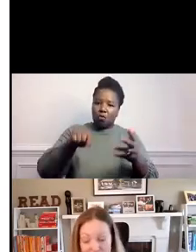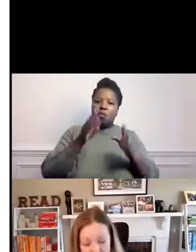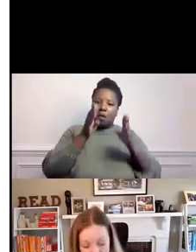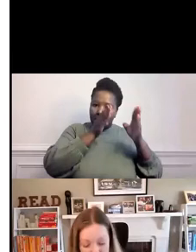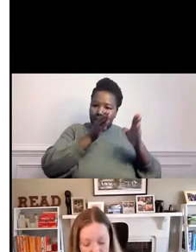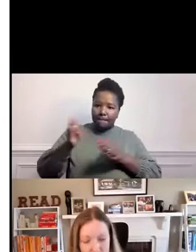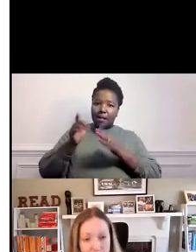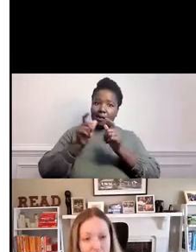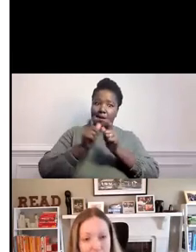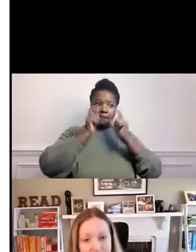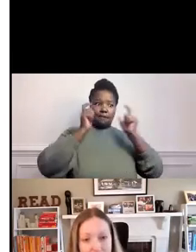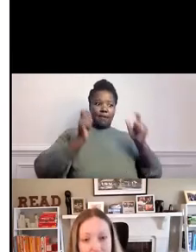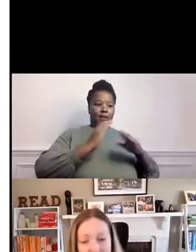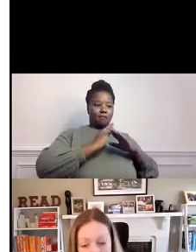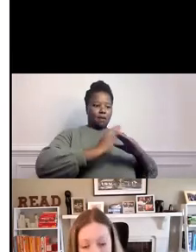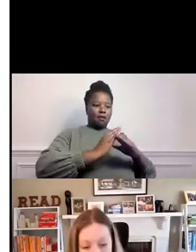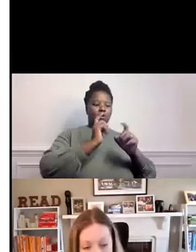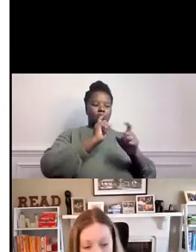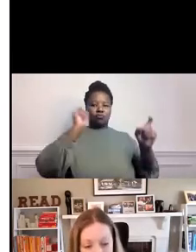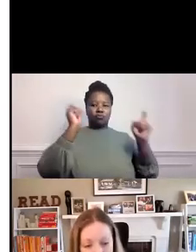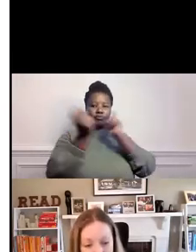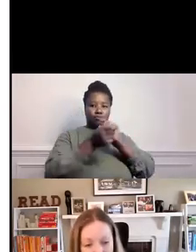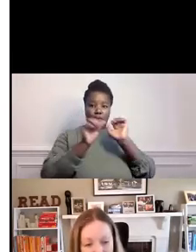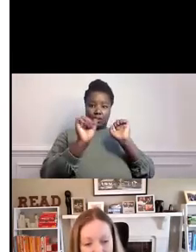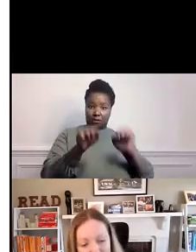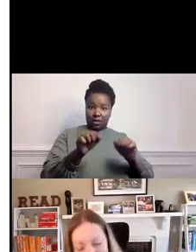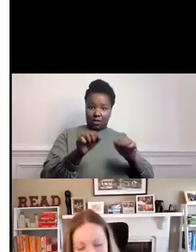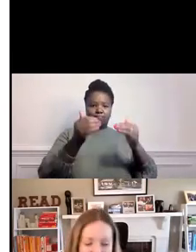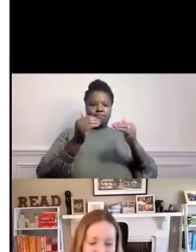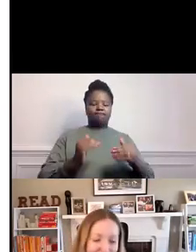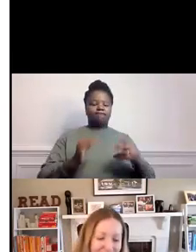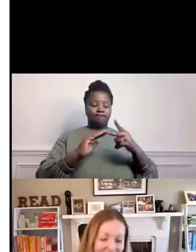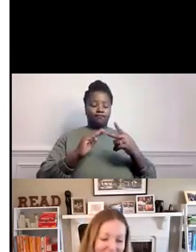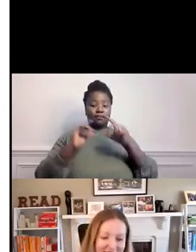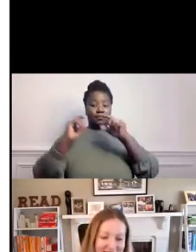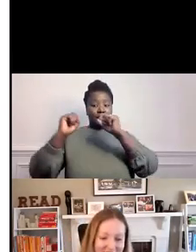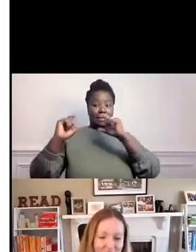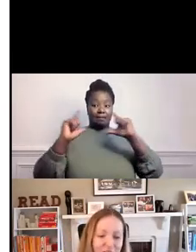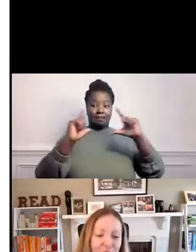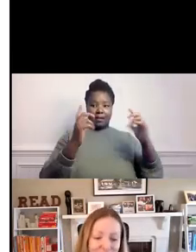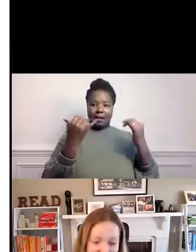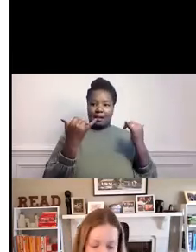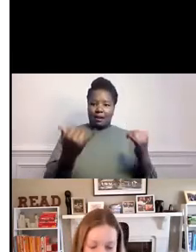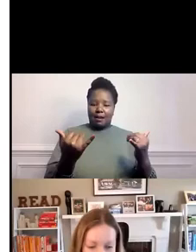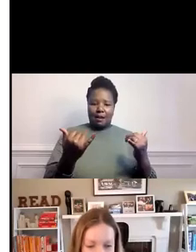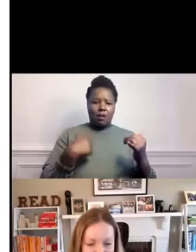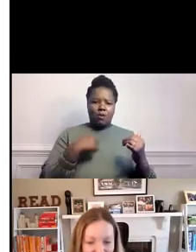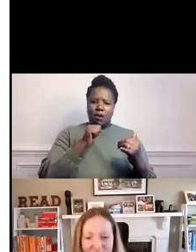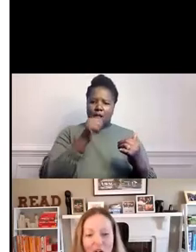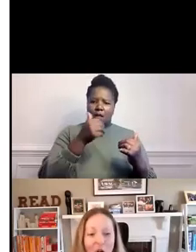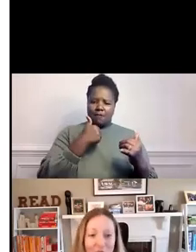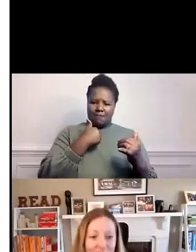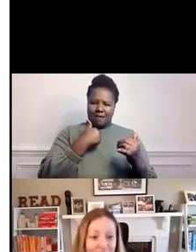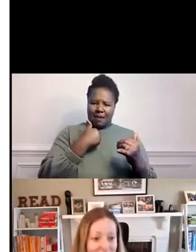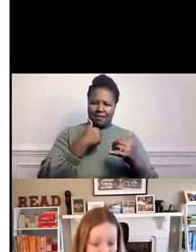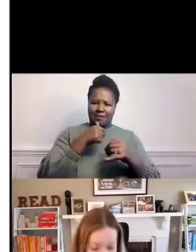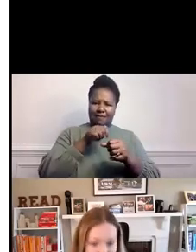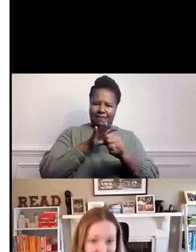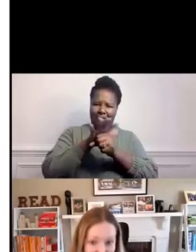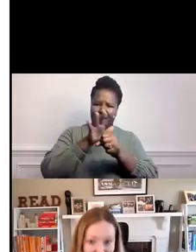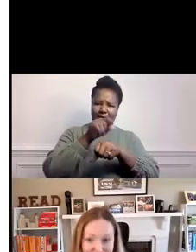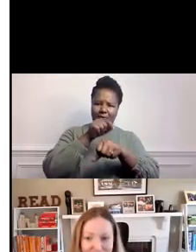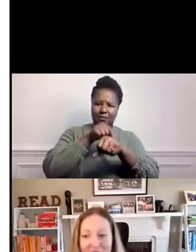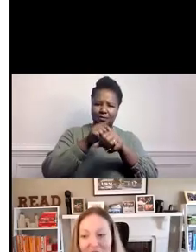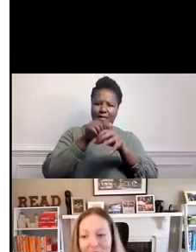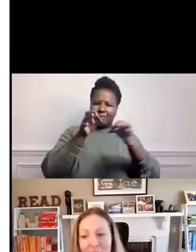barriers to change. And on the next page, we don't have time to get into the full details of all of the